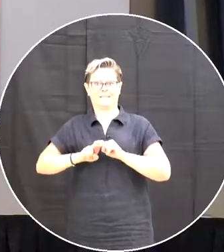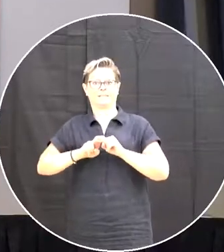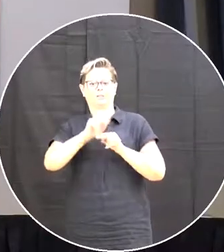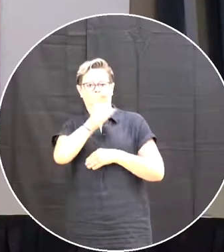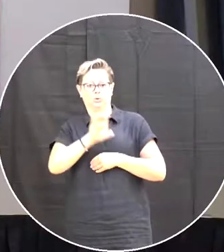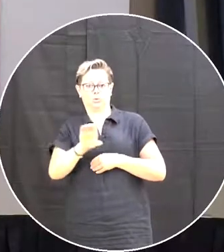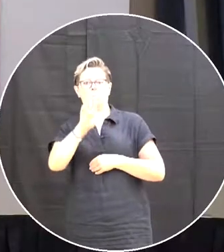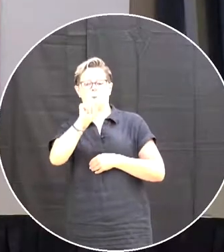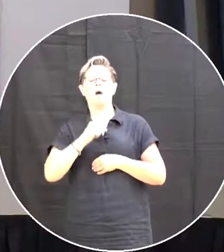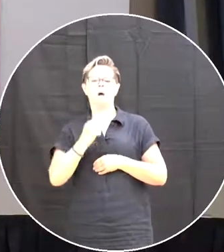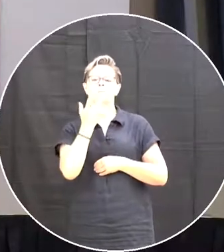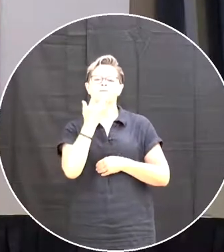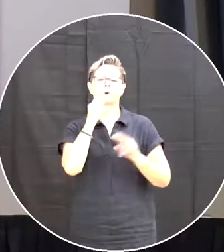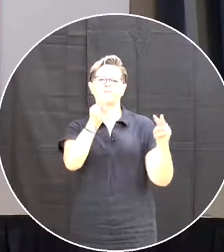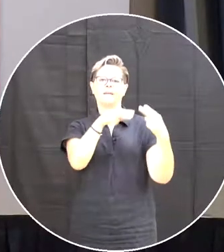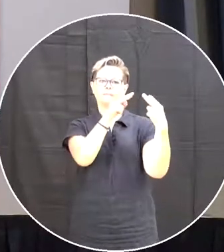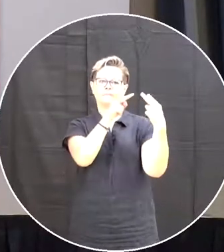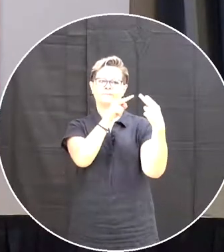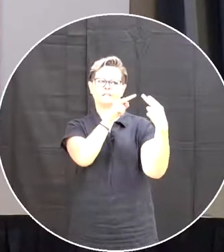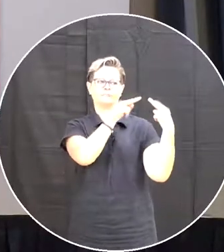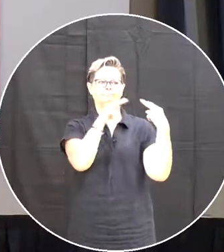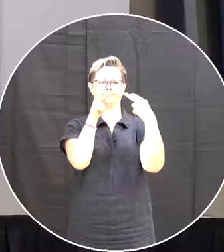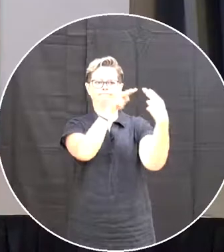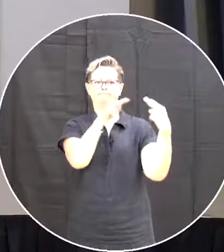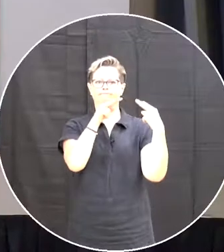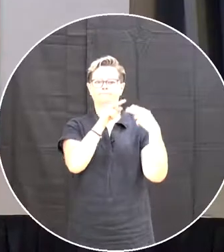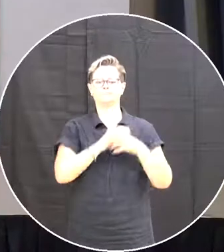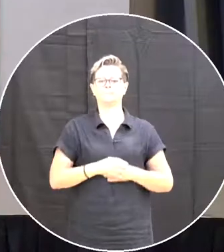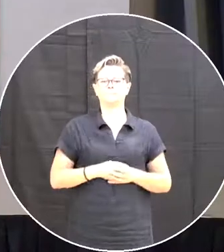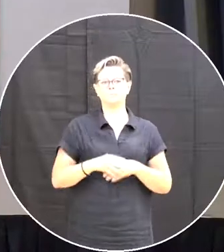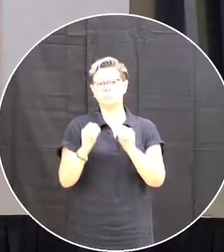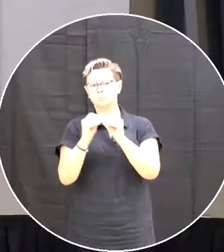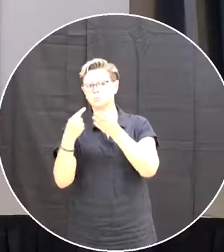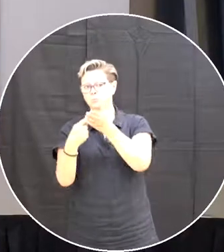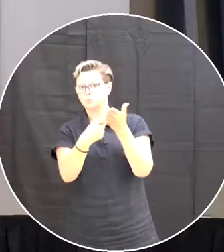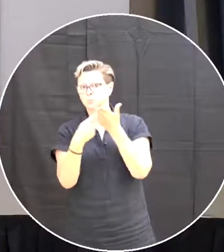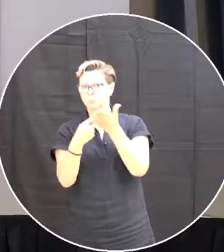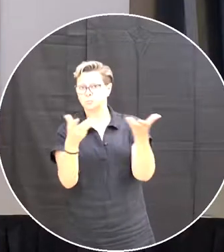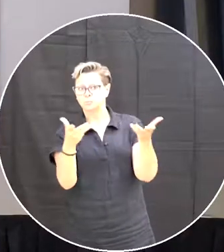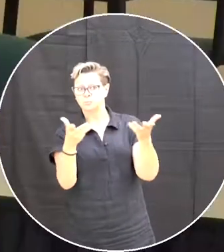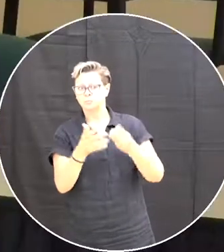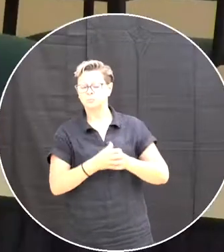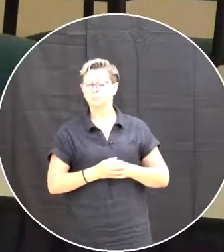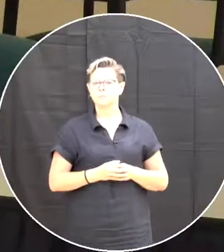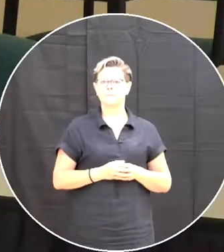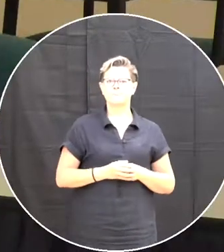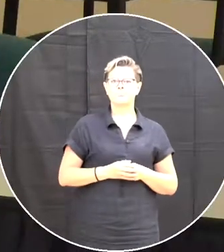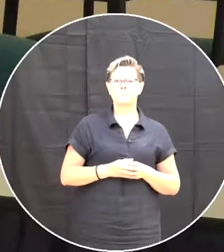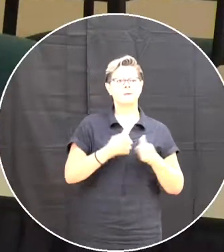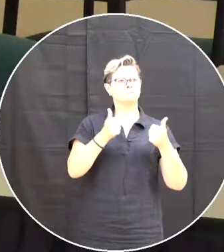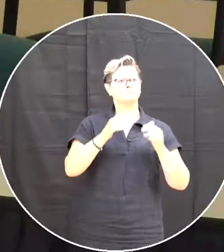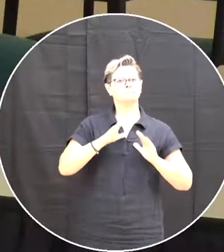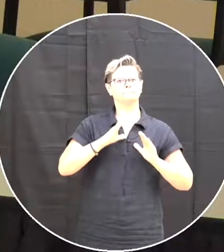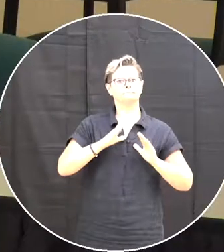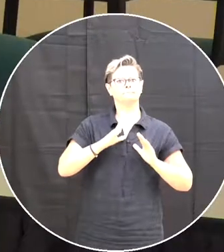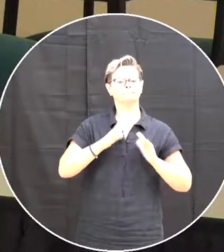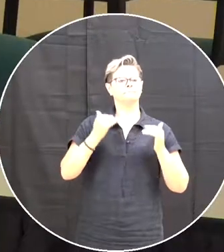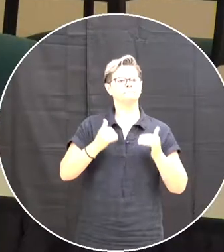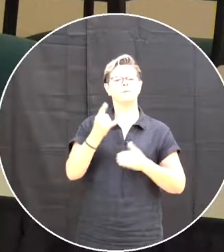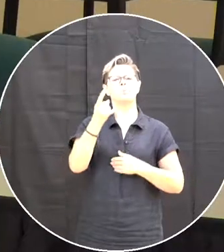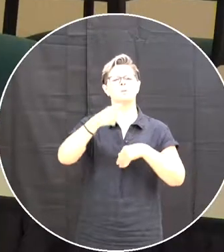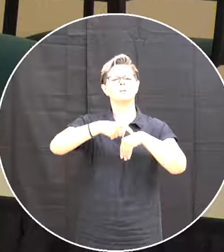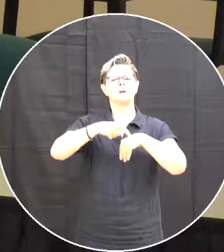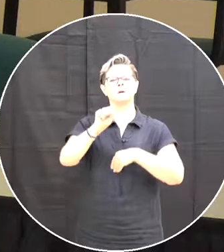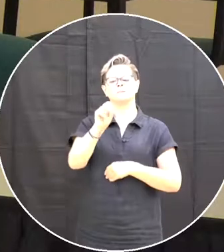in the faces that's it any further commentary around the table we're going to go back to you one more time